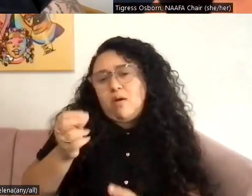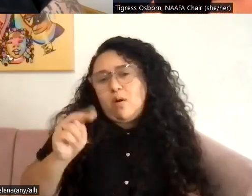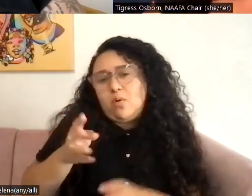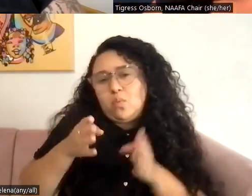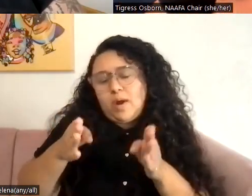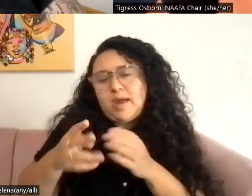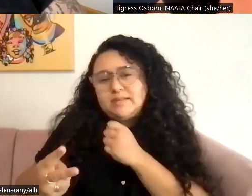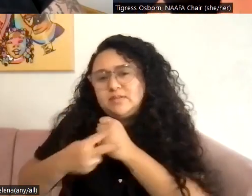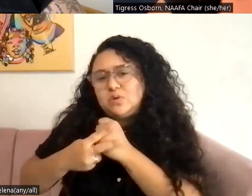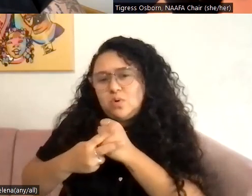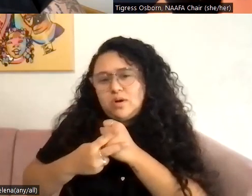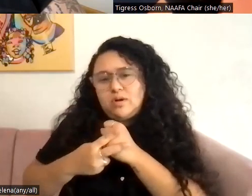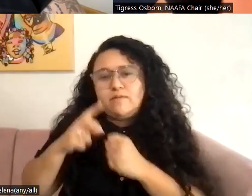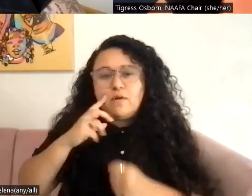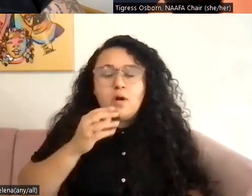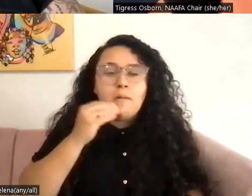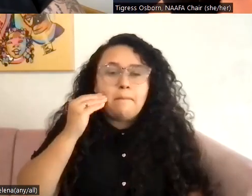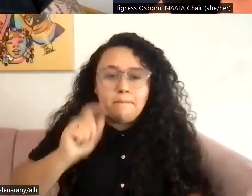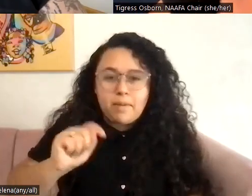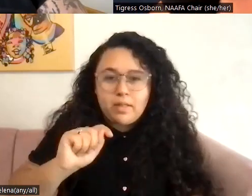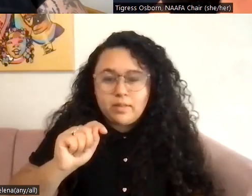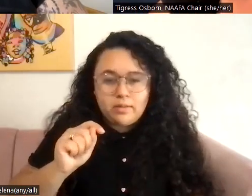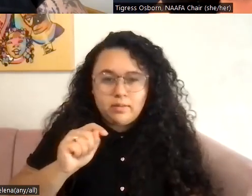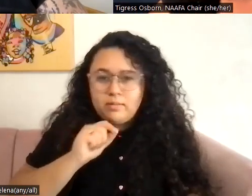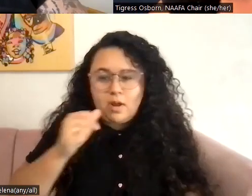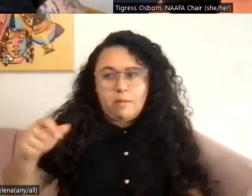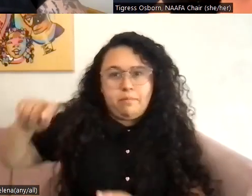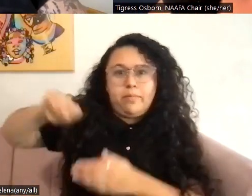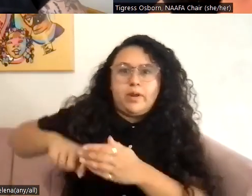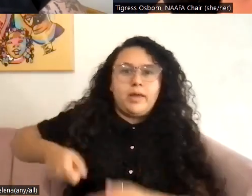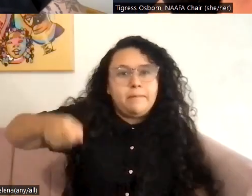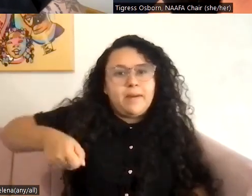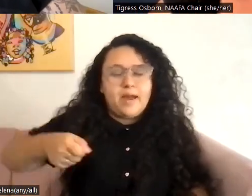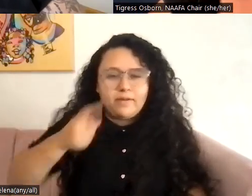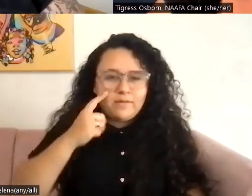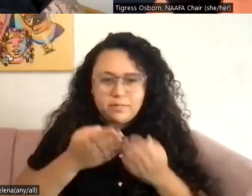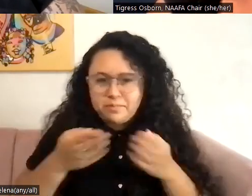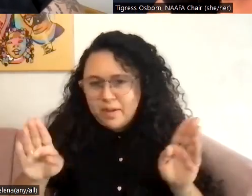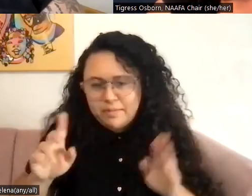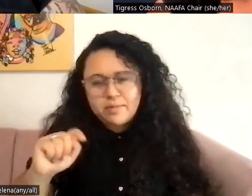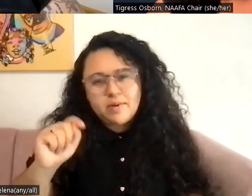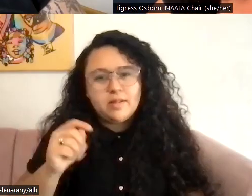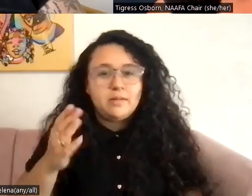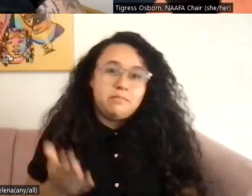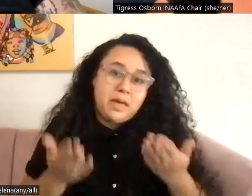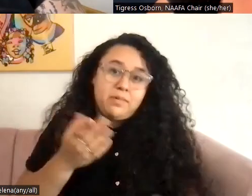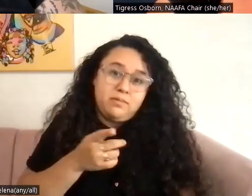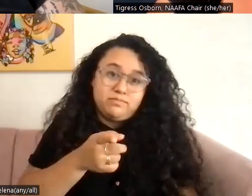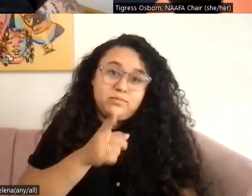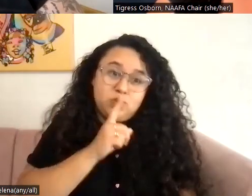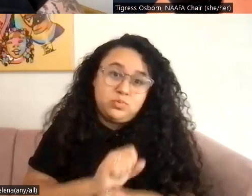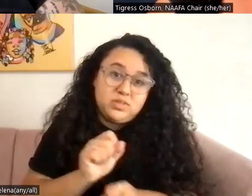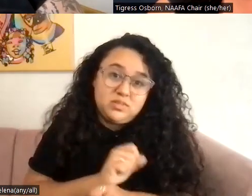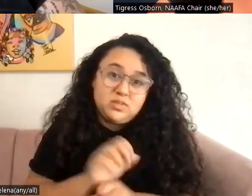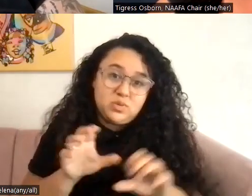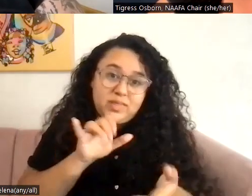store it and whatever, but for their home bathrooms, you're probably not putting that in your purse and, you know, for the public bathroom, but, but maybe you are like, you know,